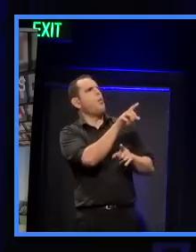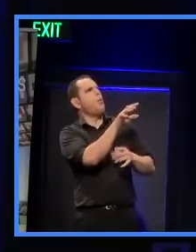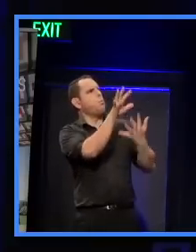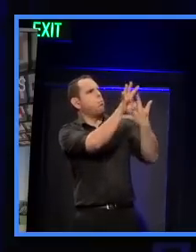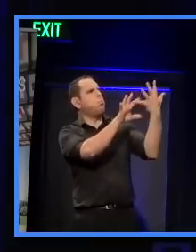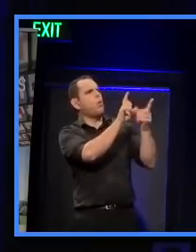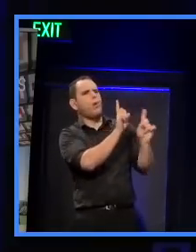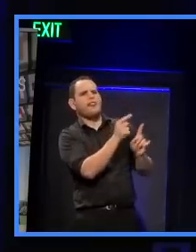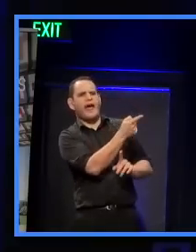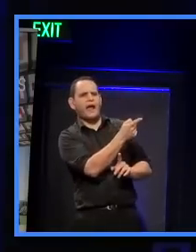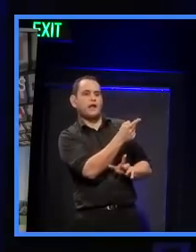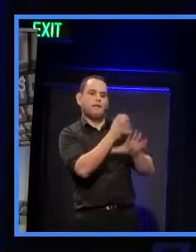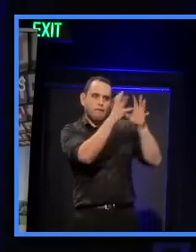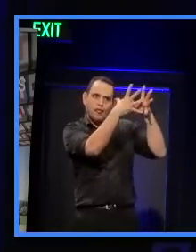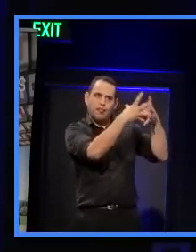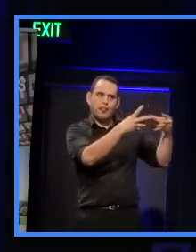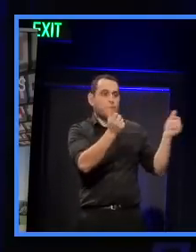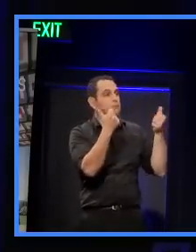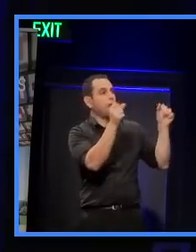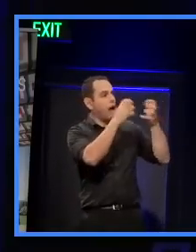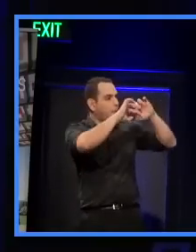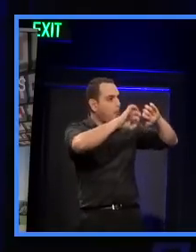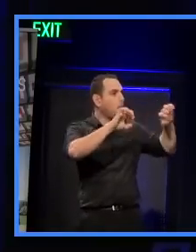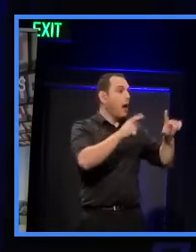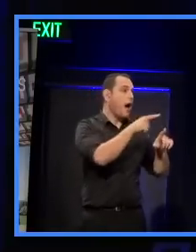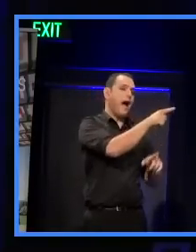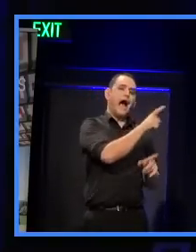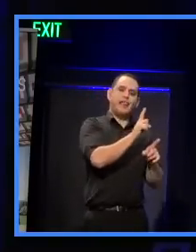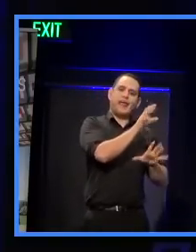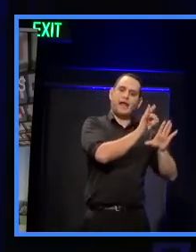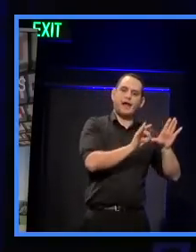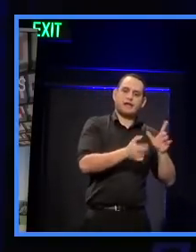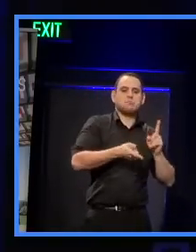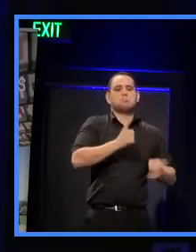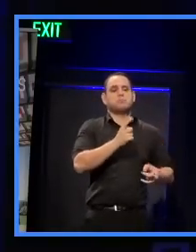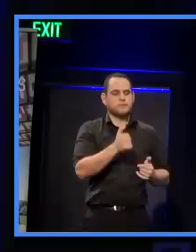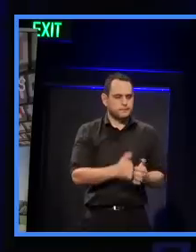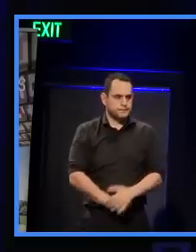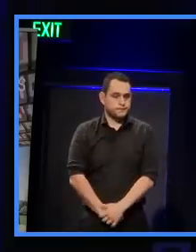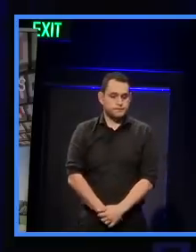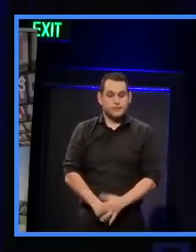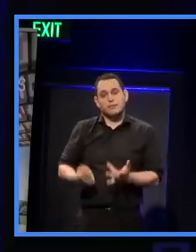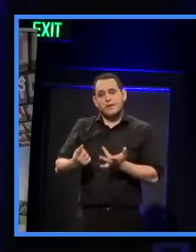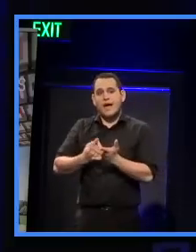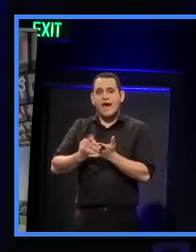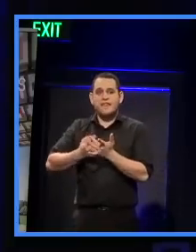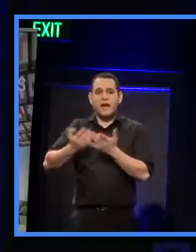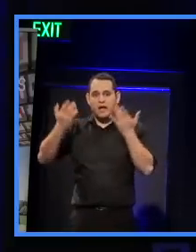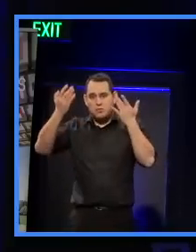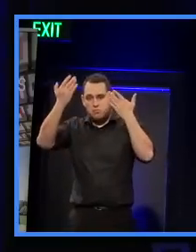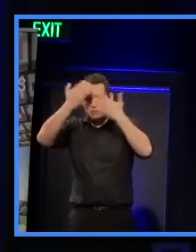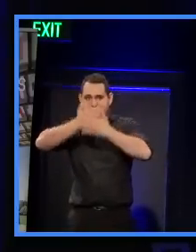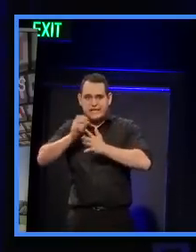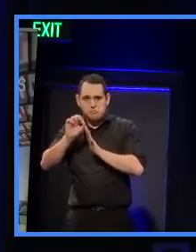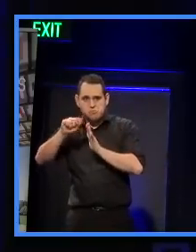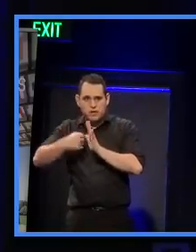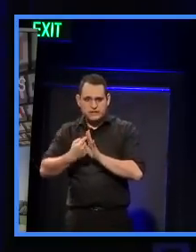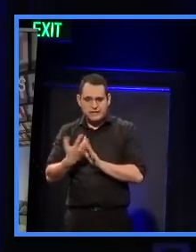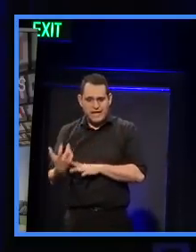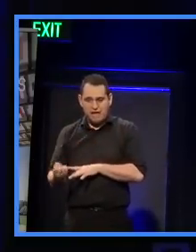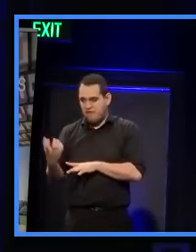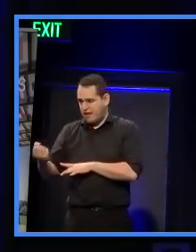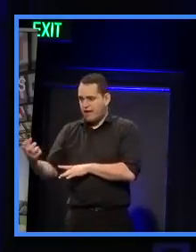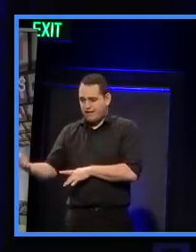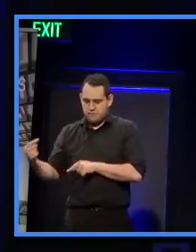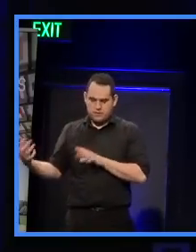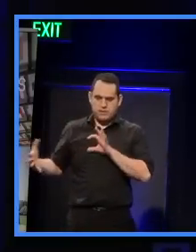So that's great. So in terms of other projects tonight, in conjunction with